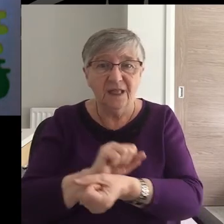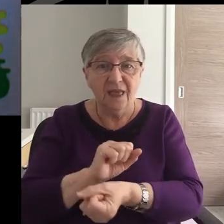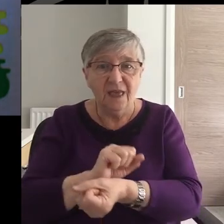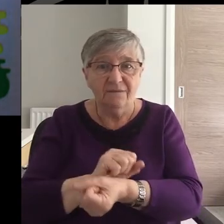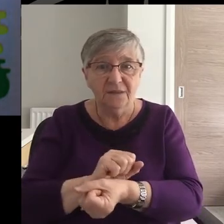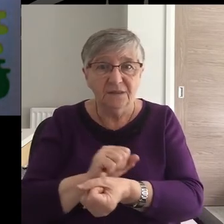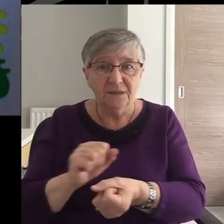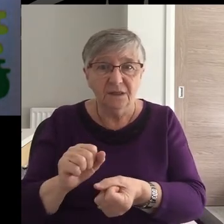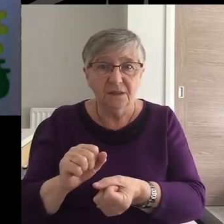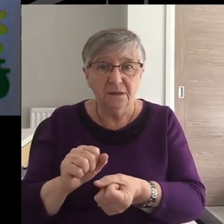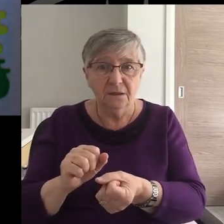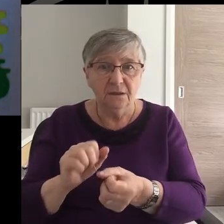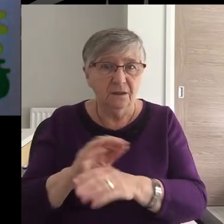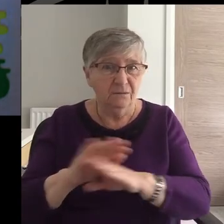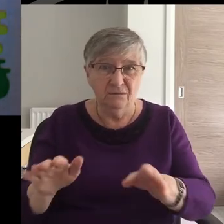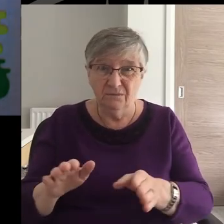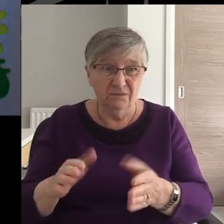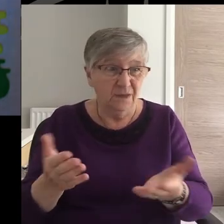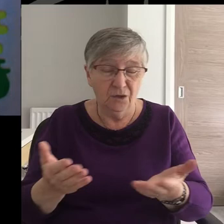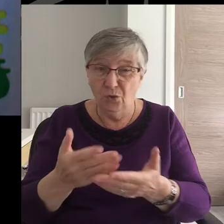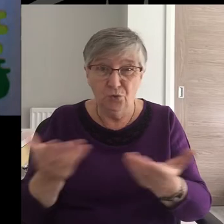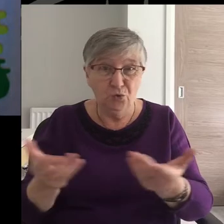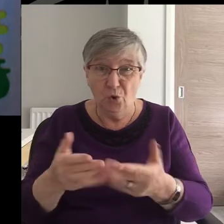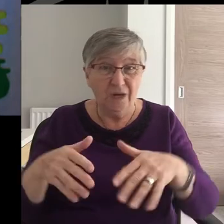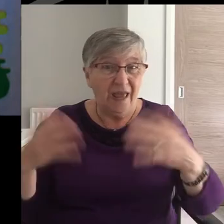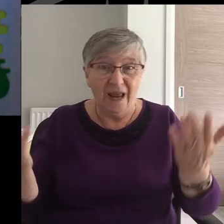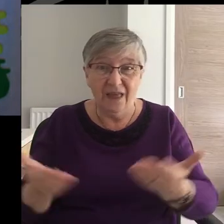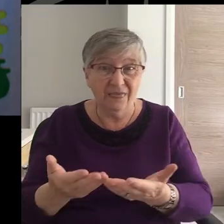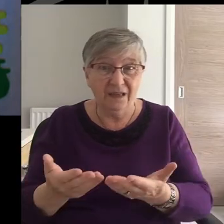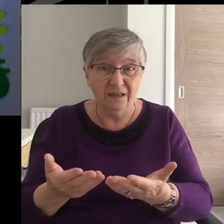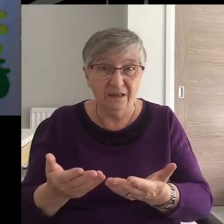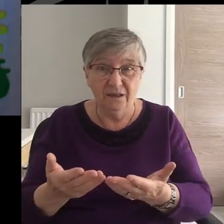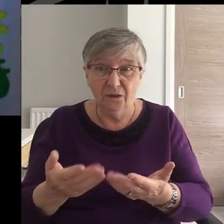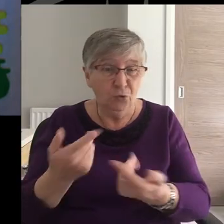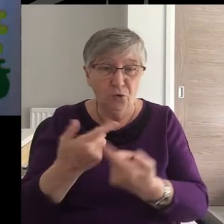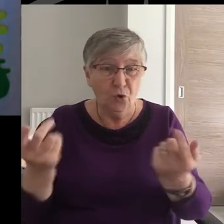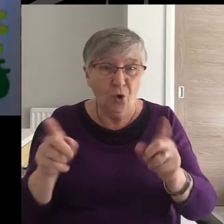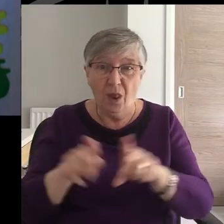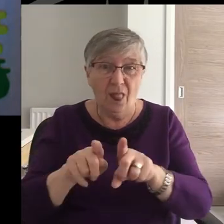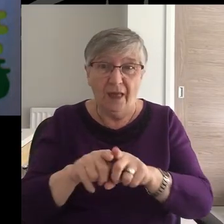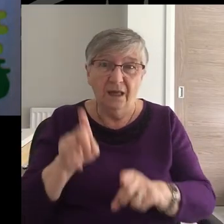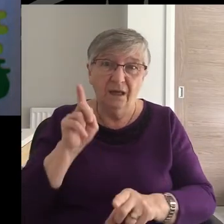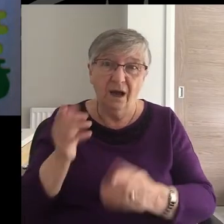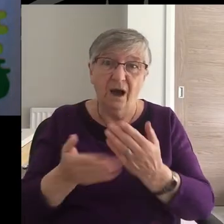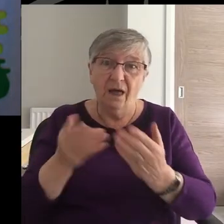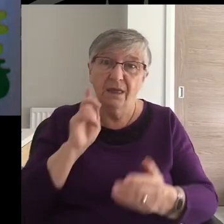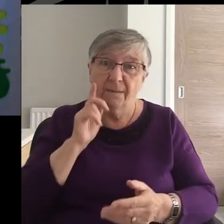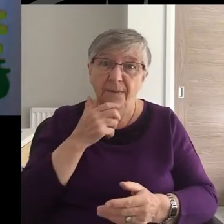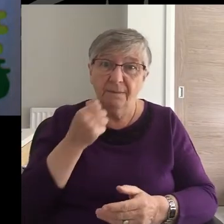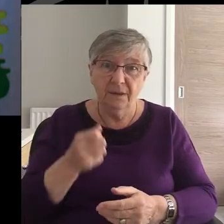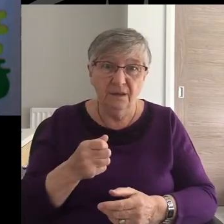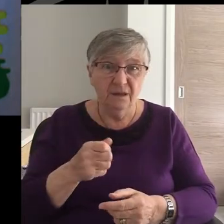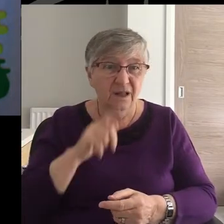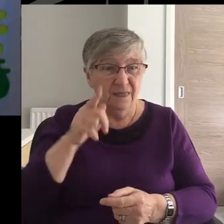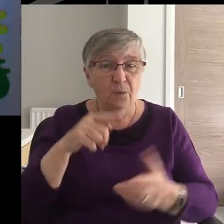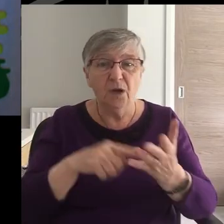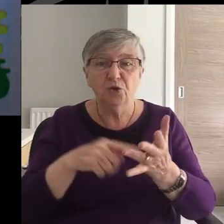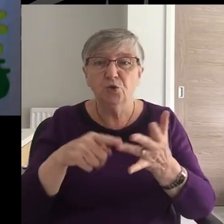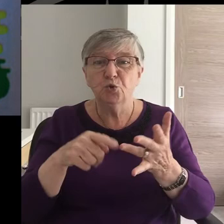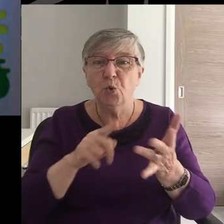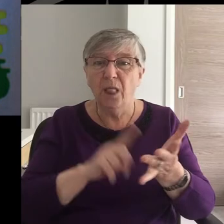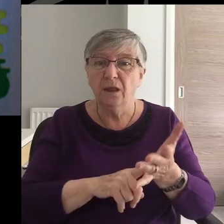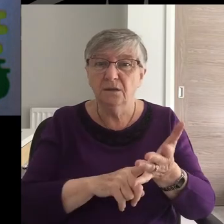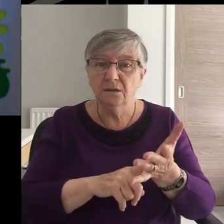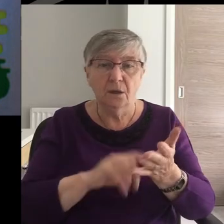Slaves were not even classified in ancient law as being human beings. They were merely living tools